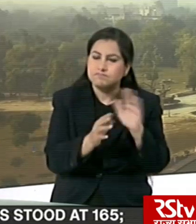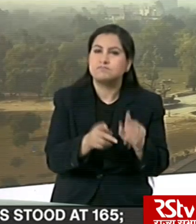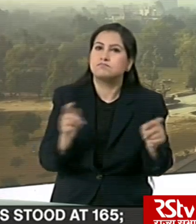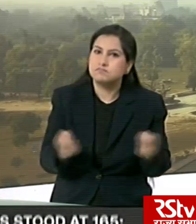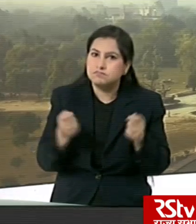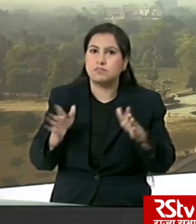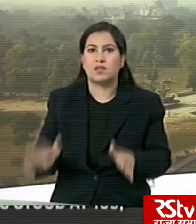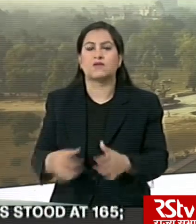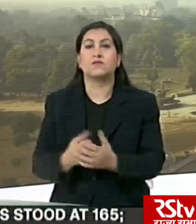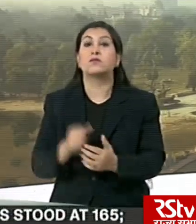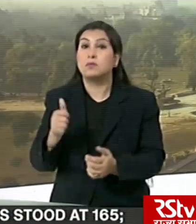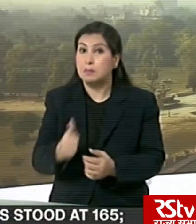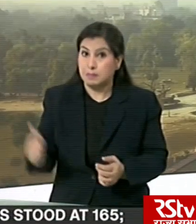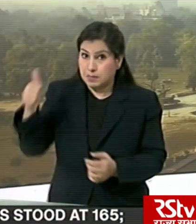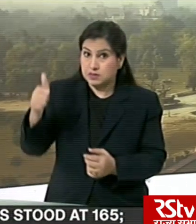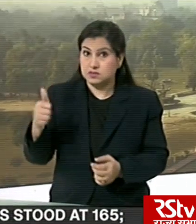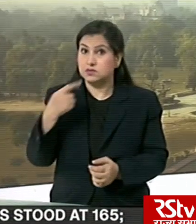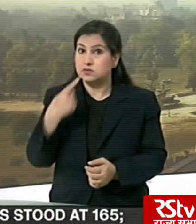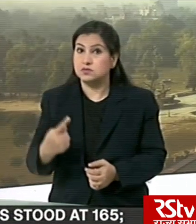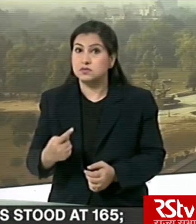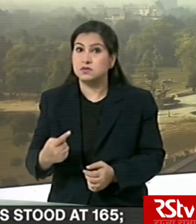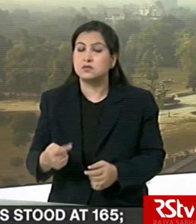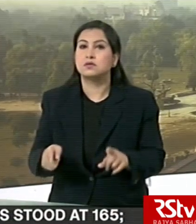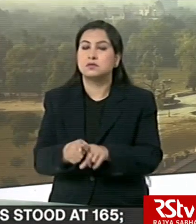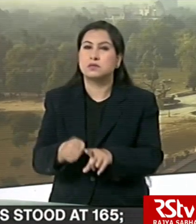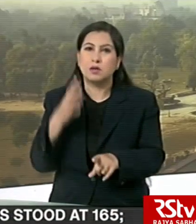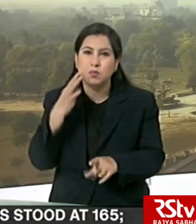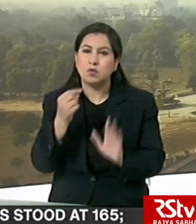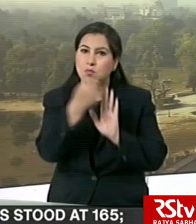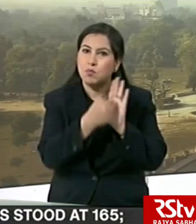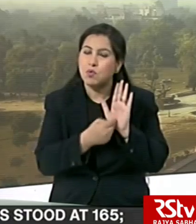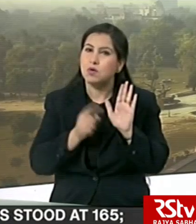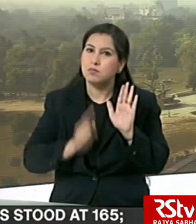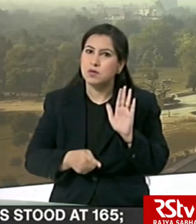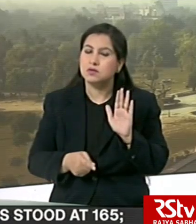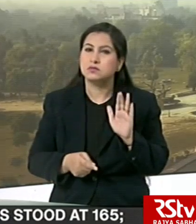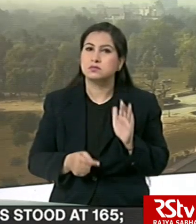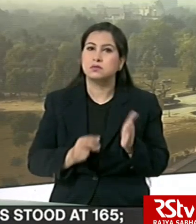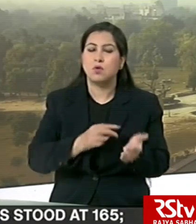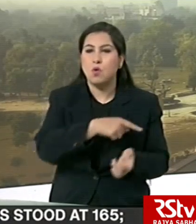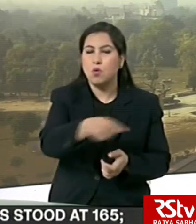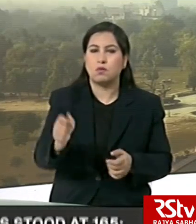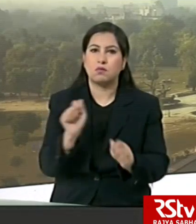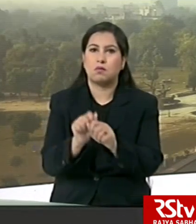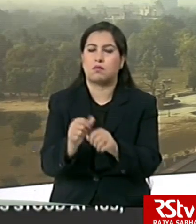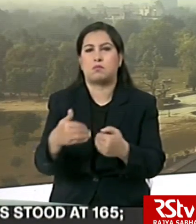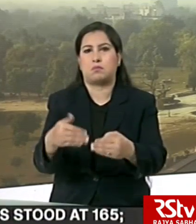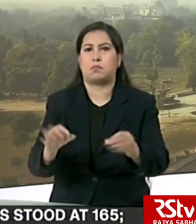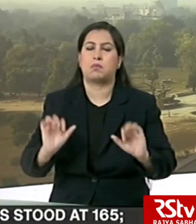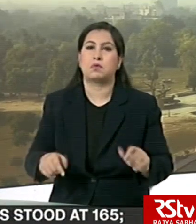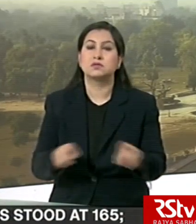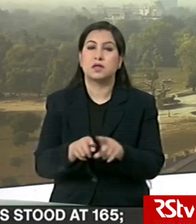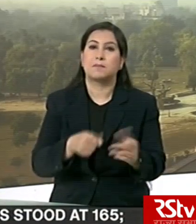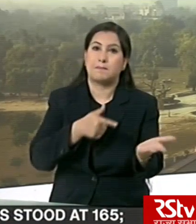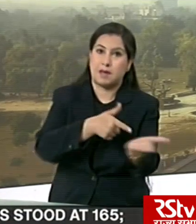president, Gautabai Rajapakshi, has instructed the officials to make necessary recommendations required to maintain normal activities in the